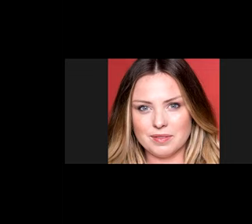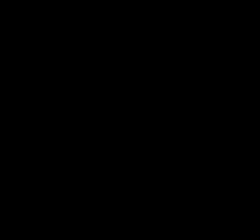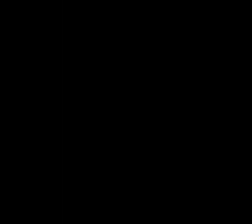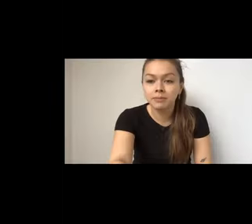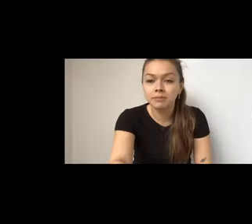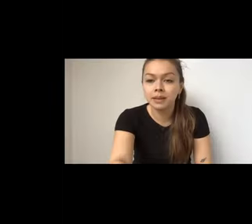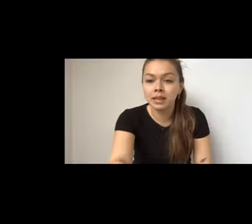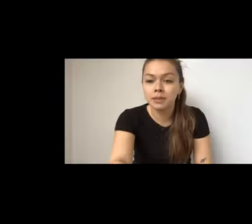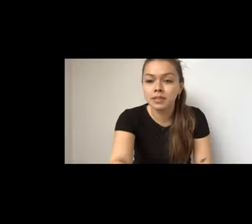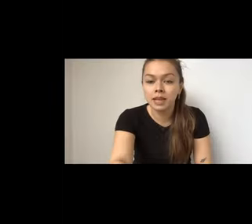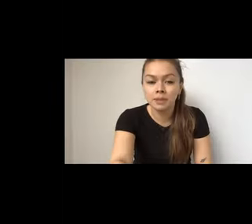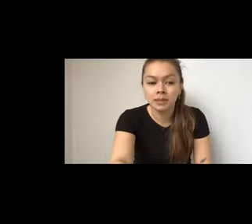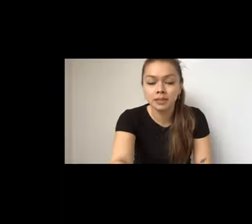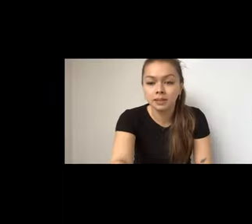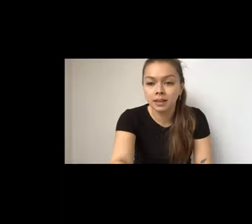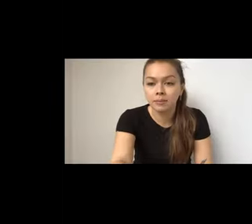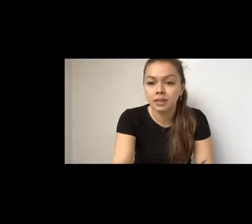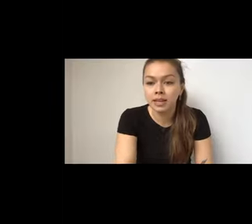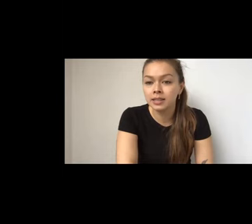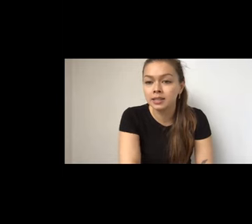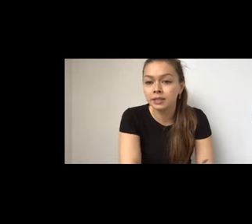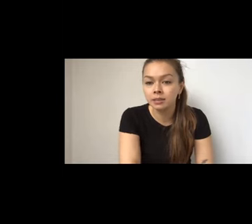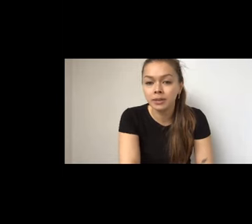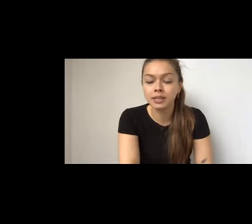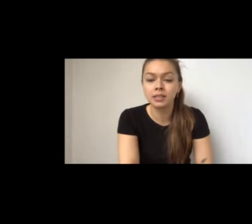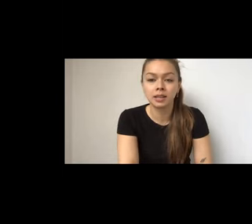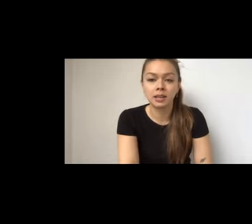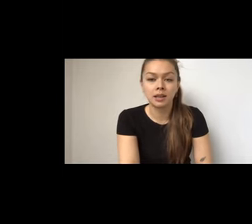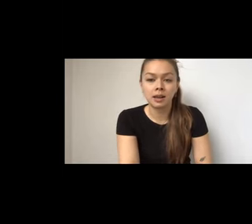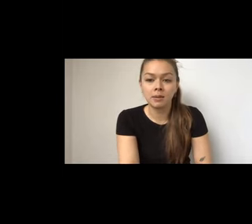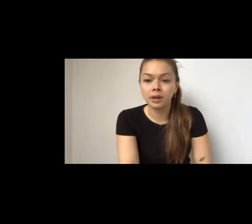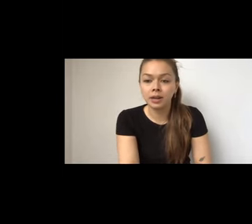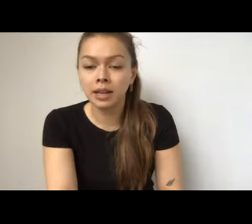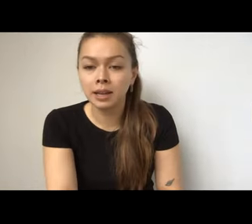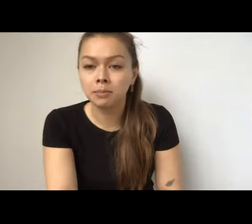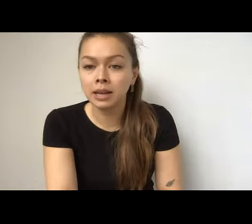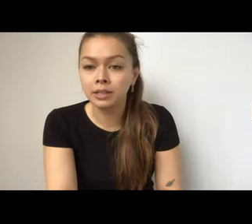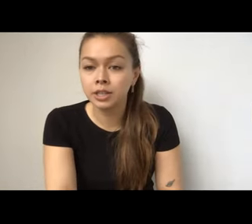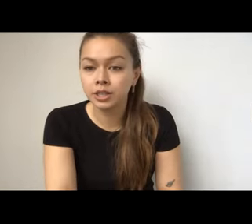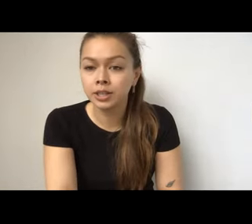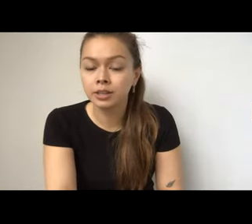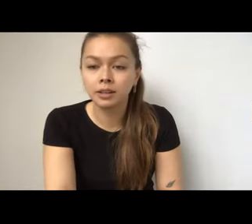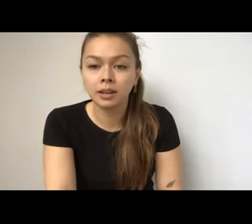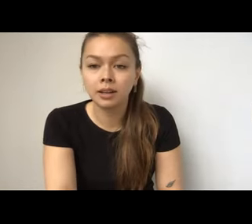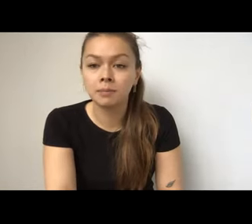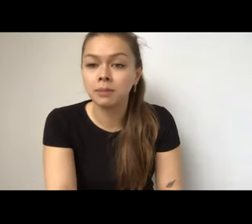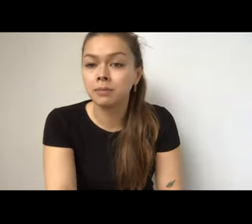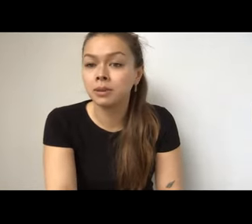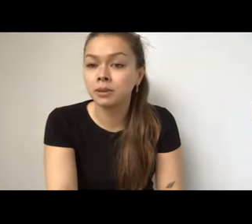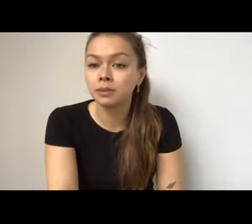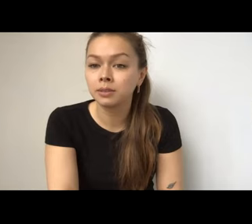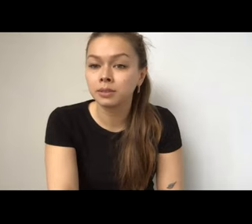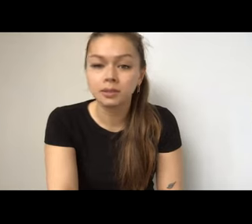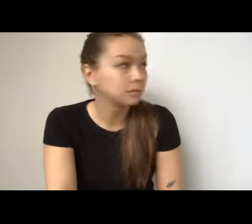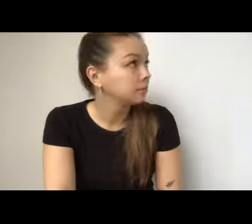Hi, everyone. My name is Emma. I'm one of the ASL interpreters. I'm wearing a black t-shirt. I'm